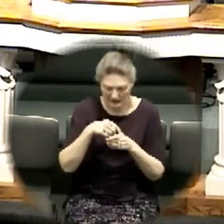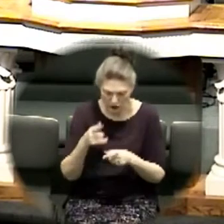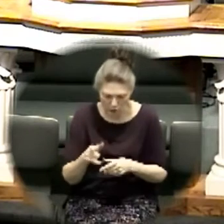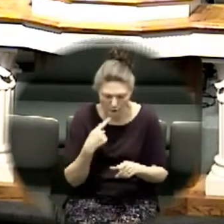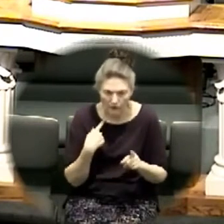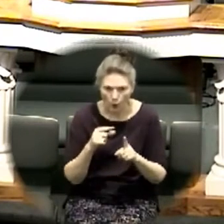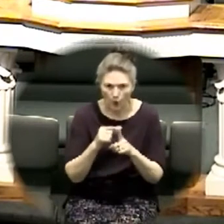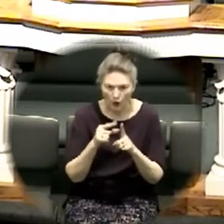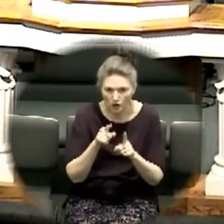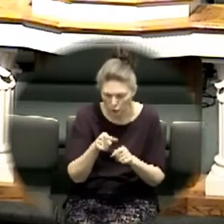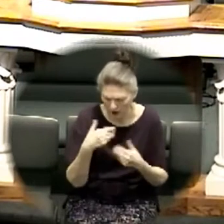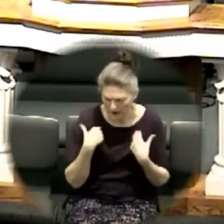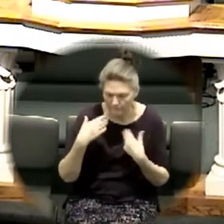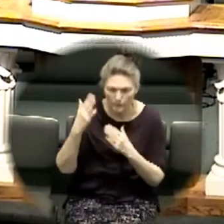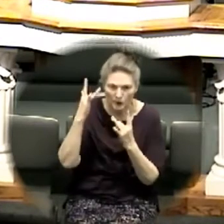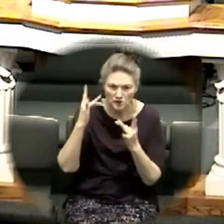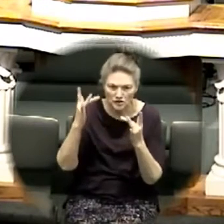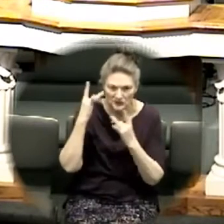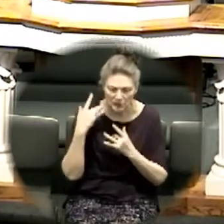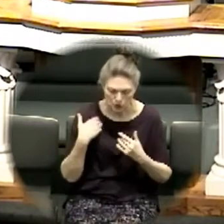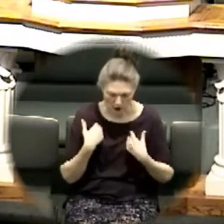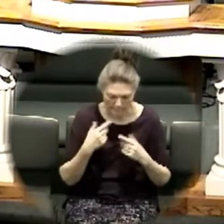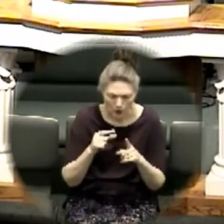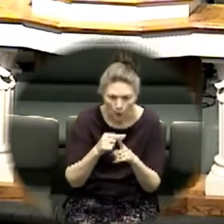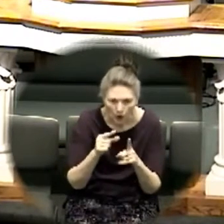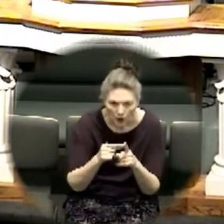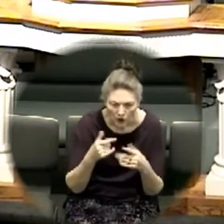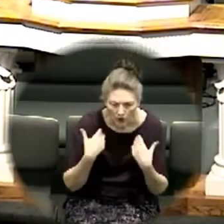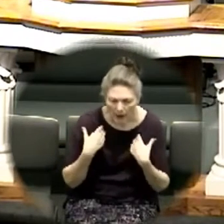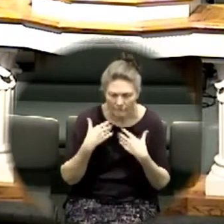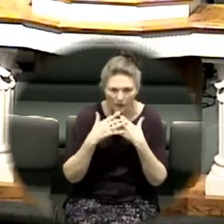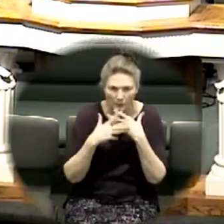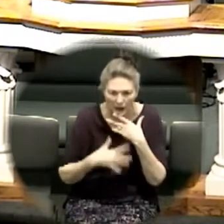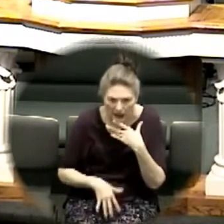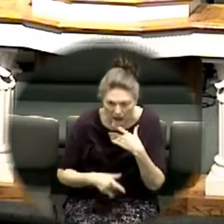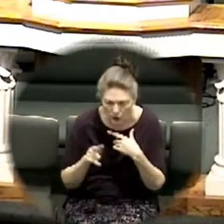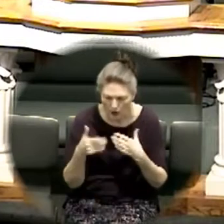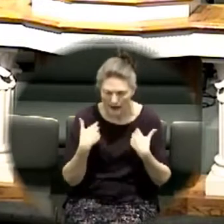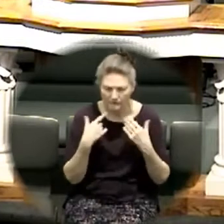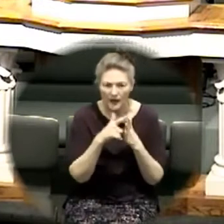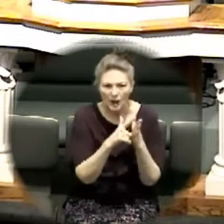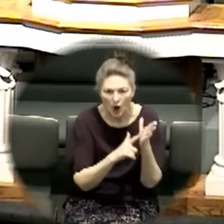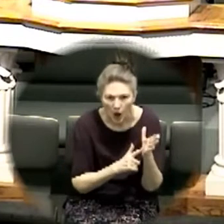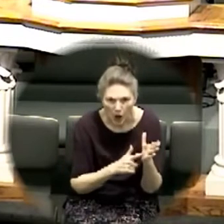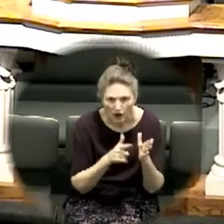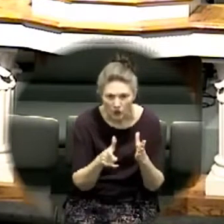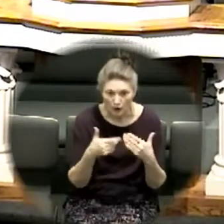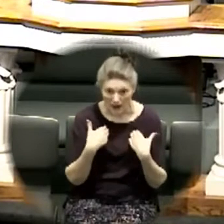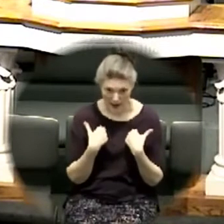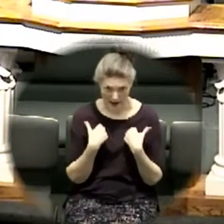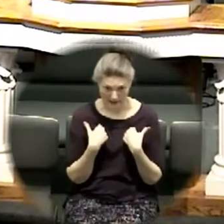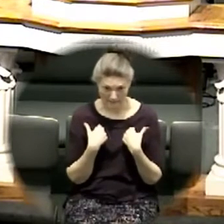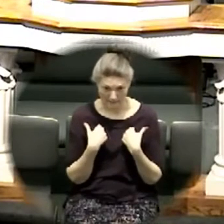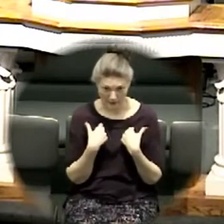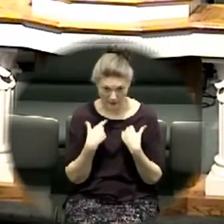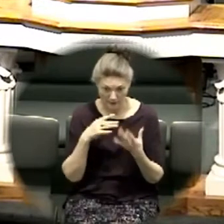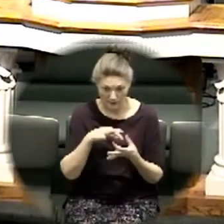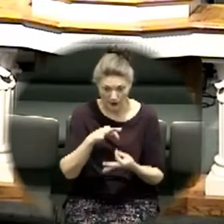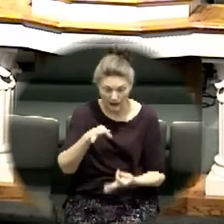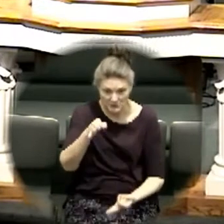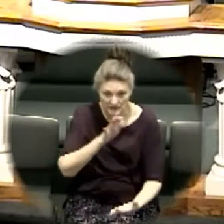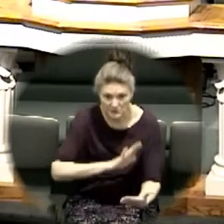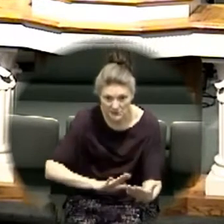mercy you have the word you have the blood you have the law you have the presence